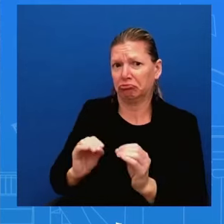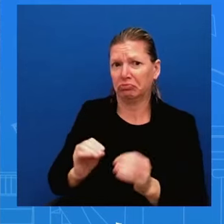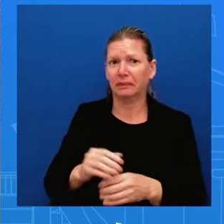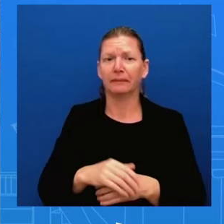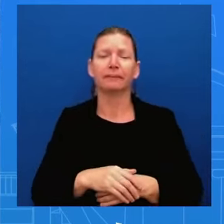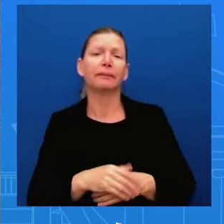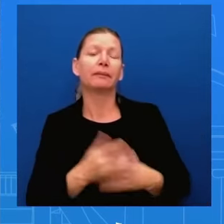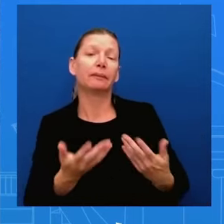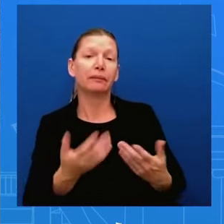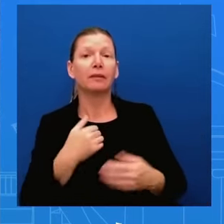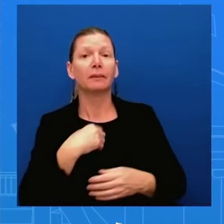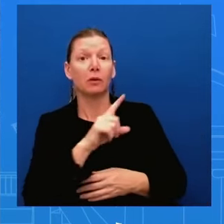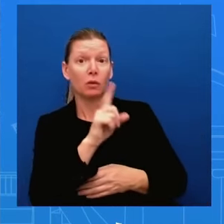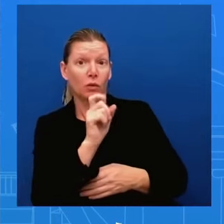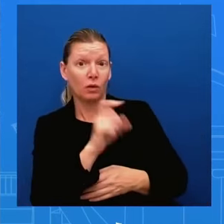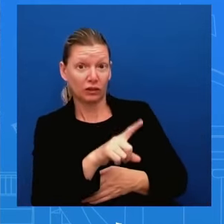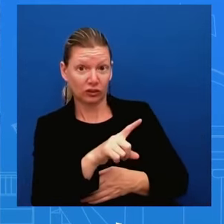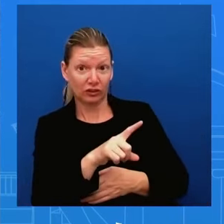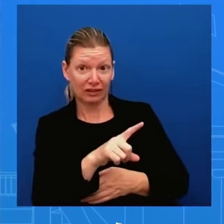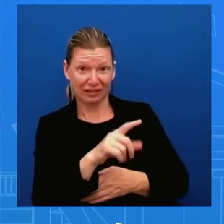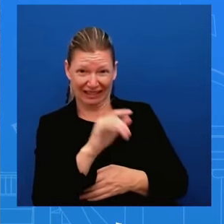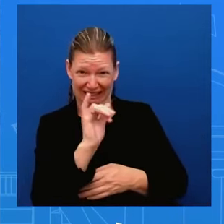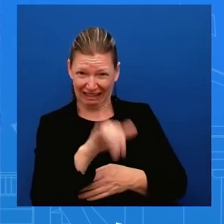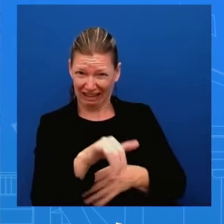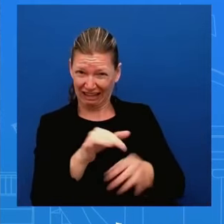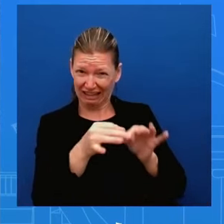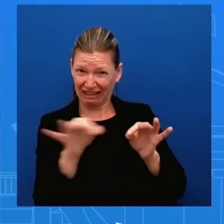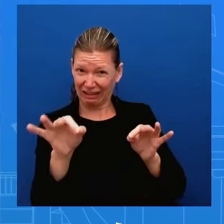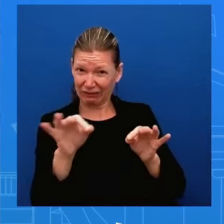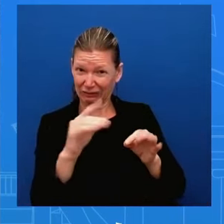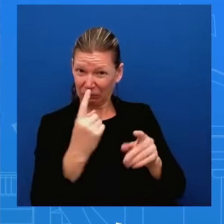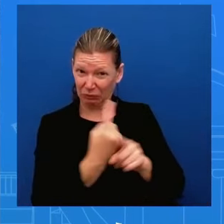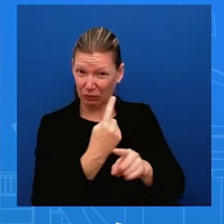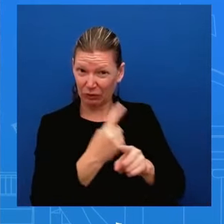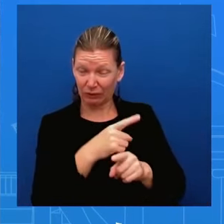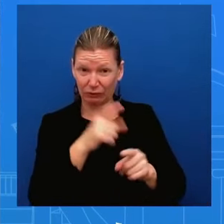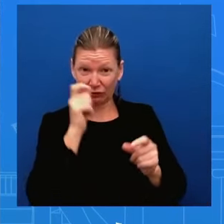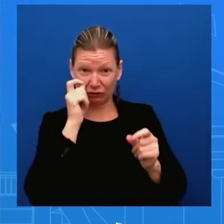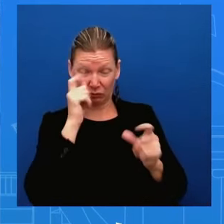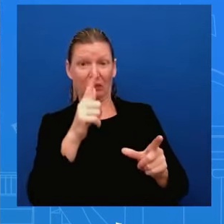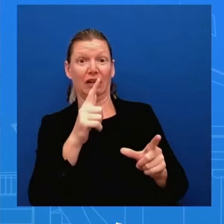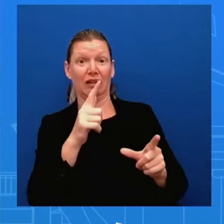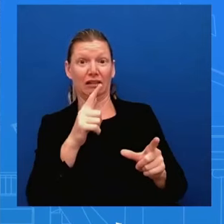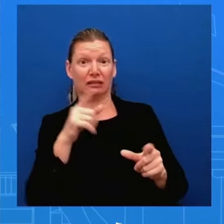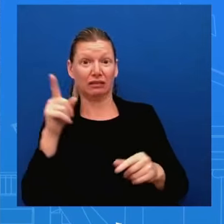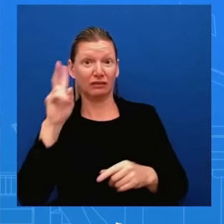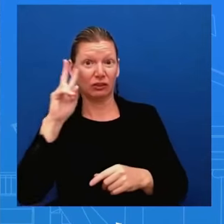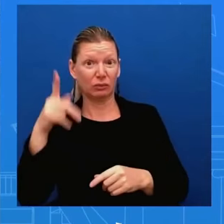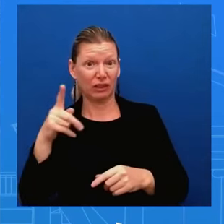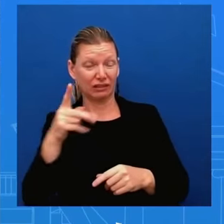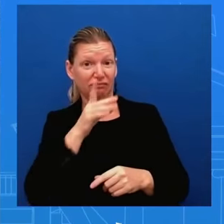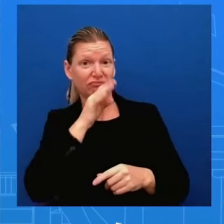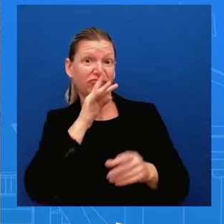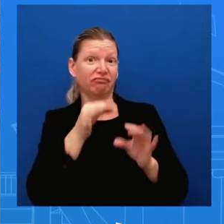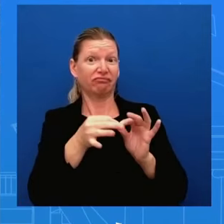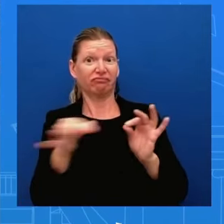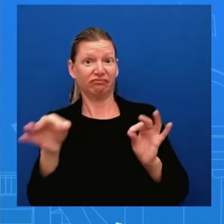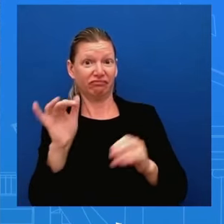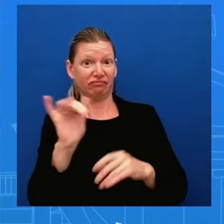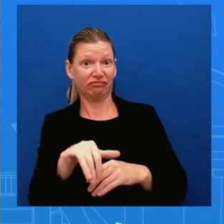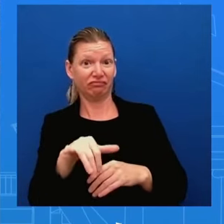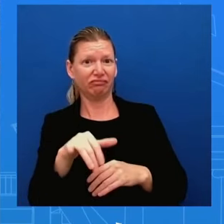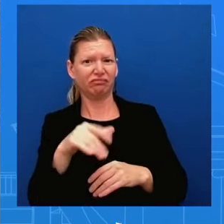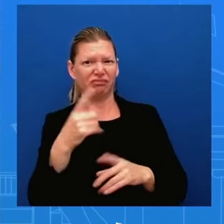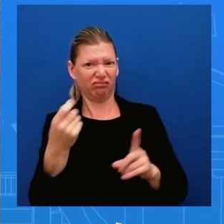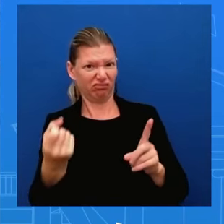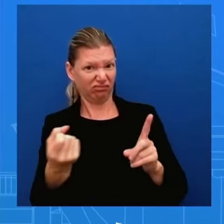appropriate uh were you surprised she used that language is was this a one-off or can we expect similar language from the vice president